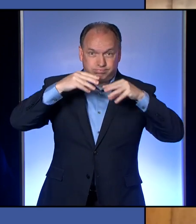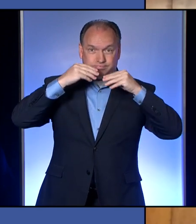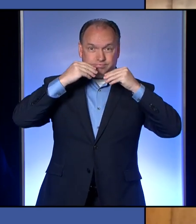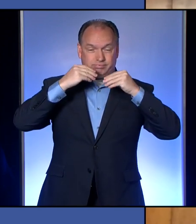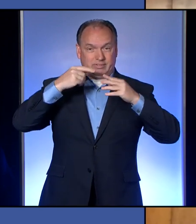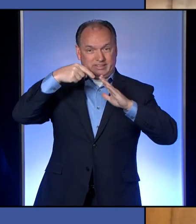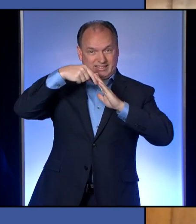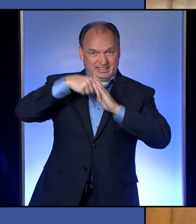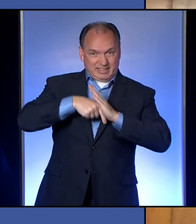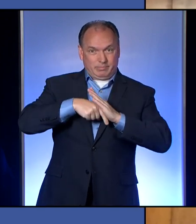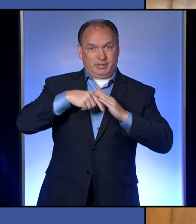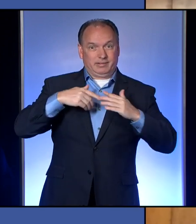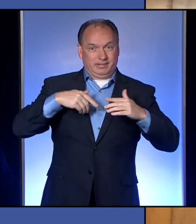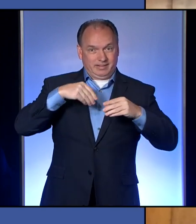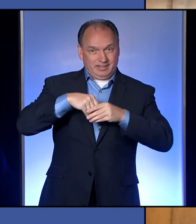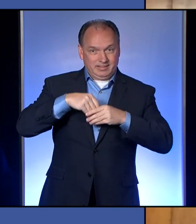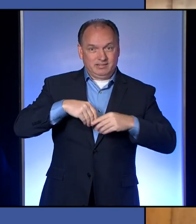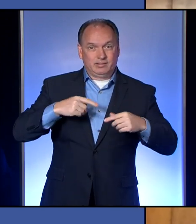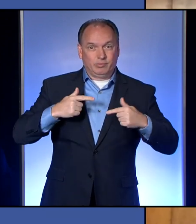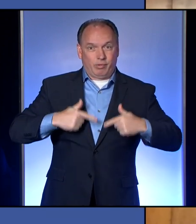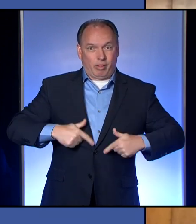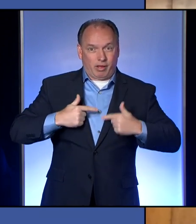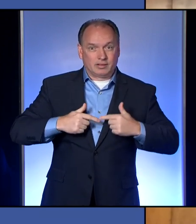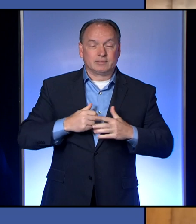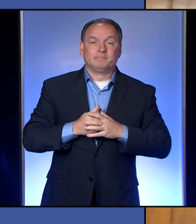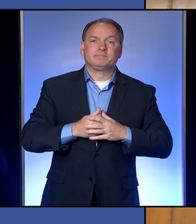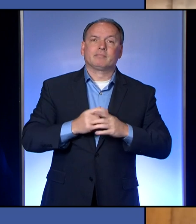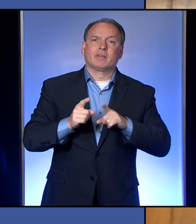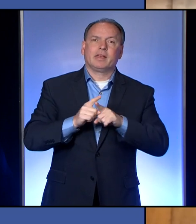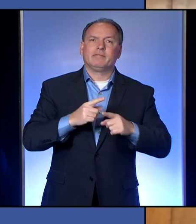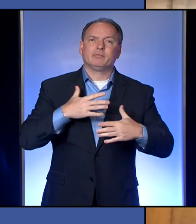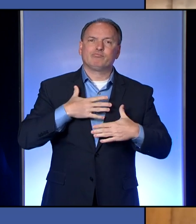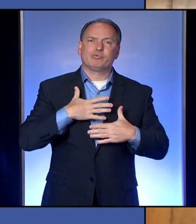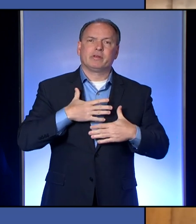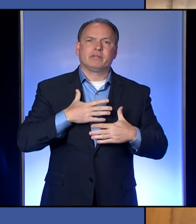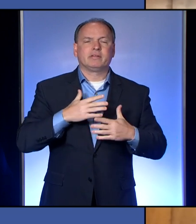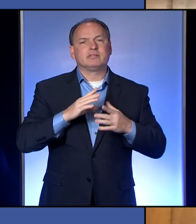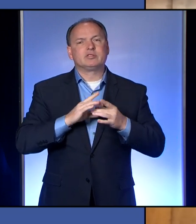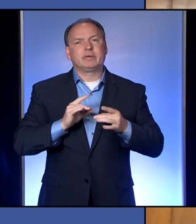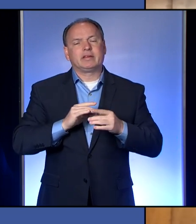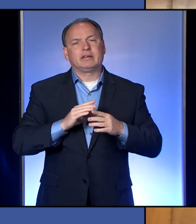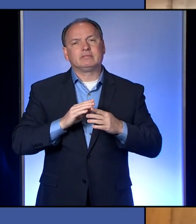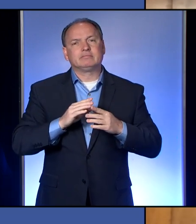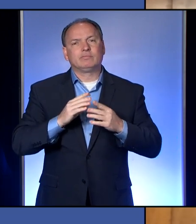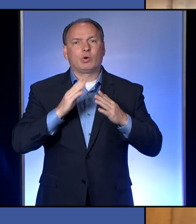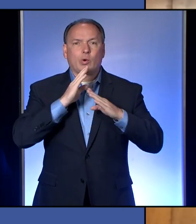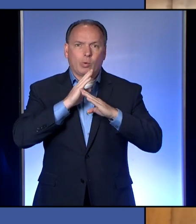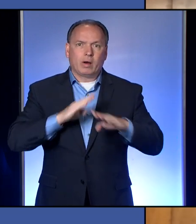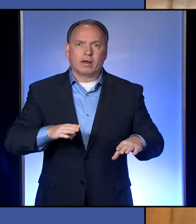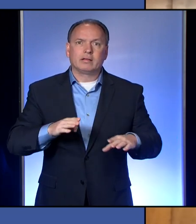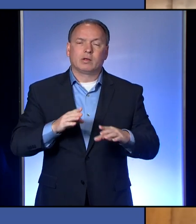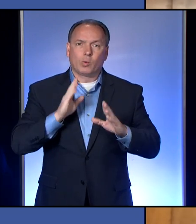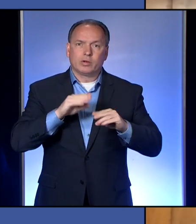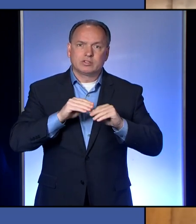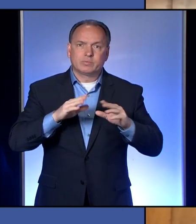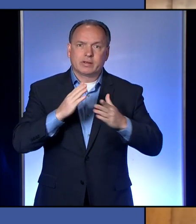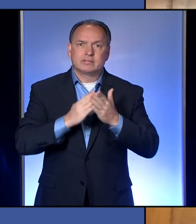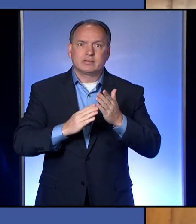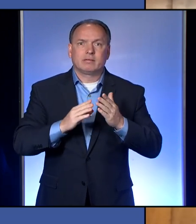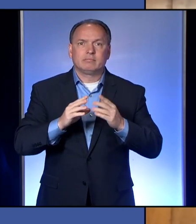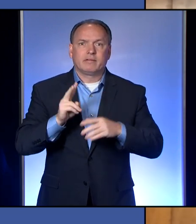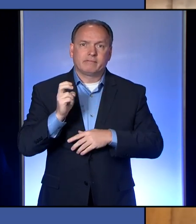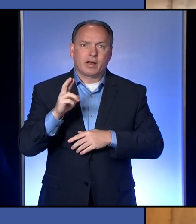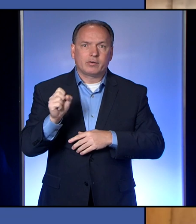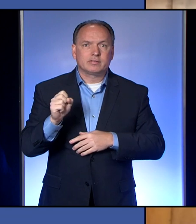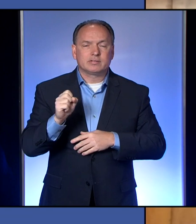But it turns out that even breathing and even speaking softly will spread some virus particles just